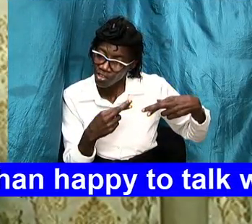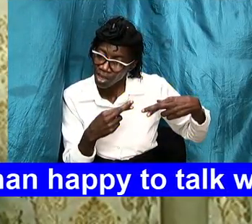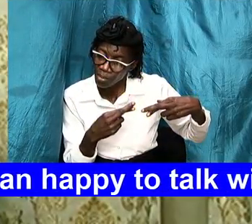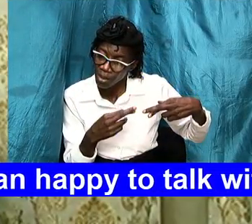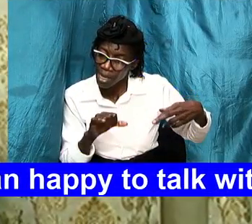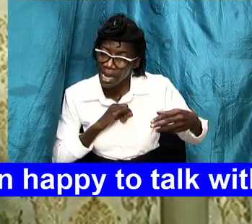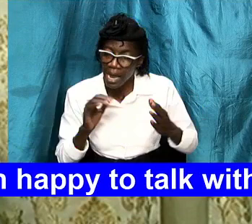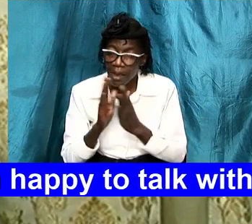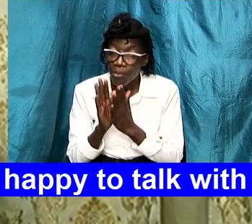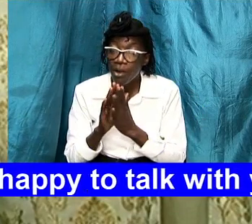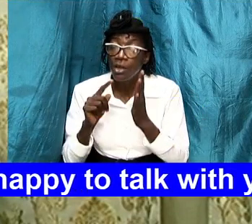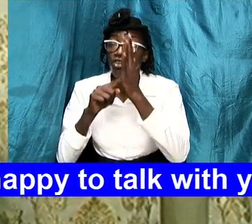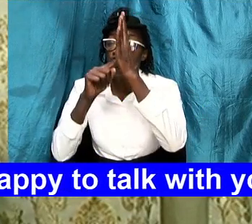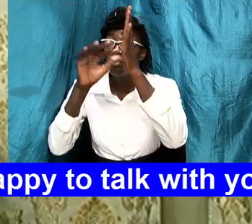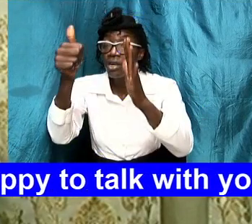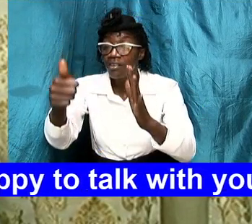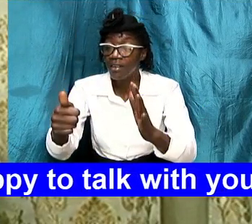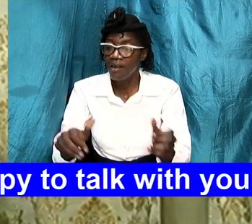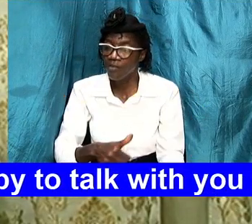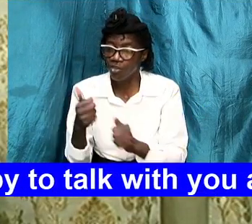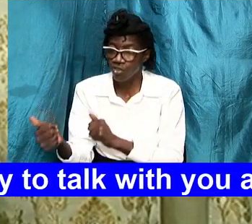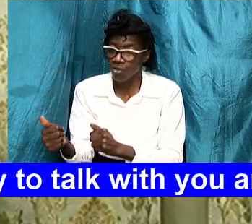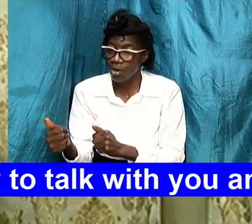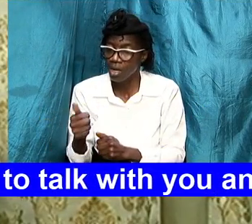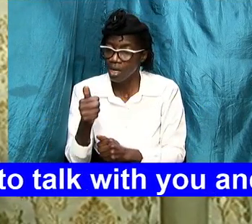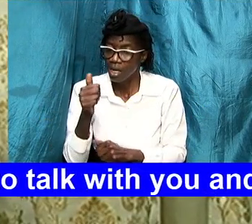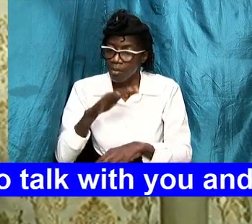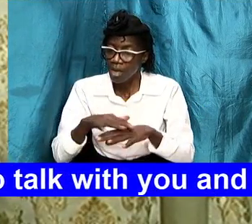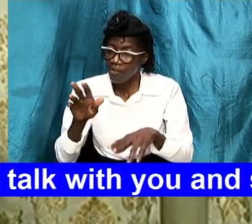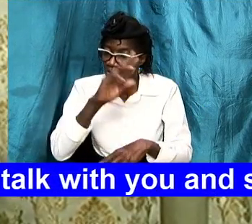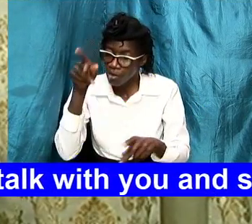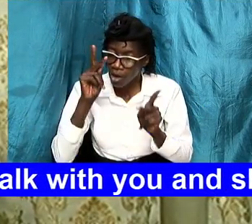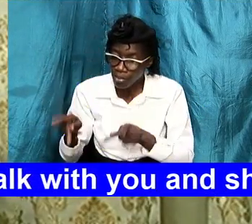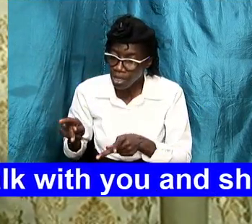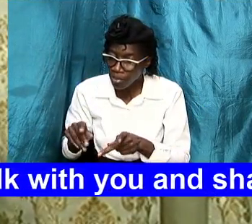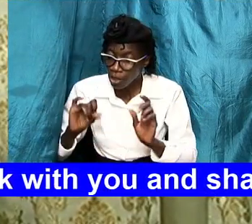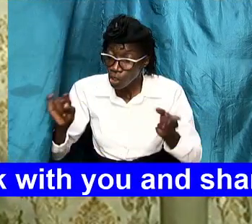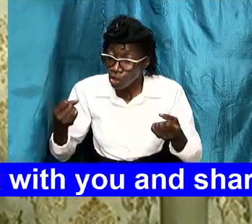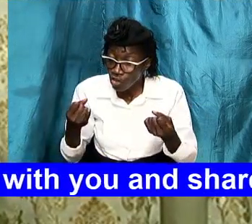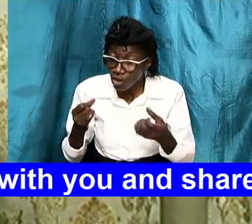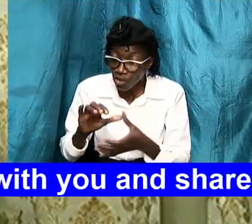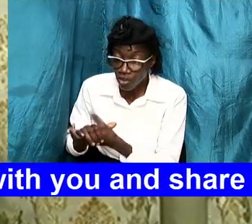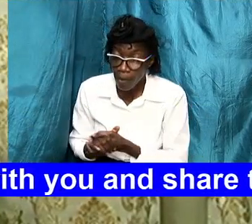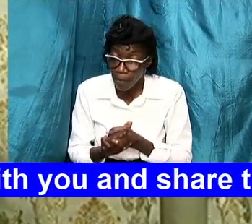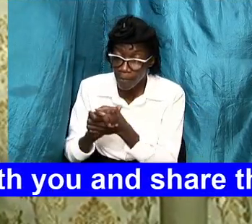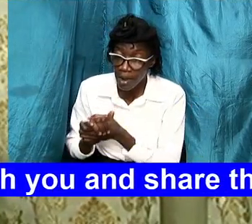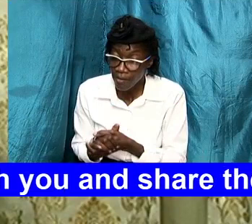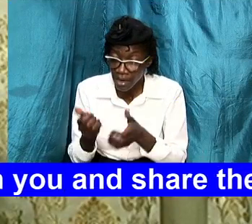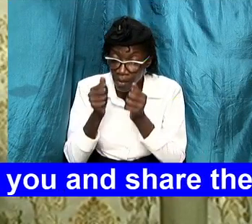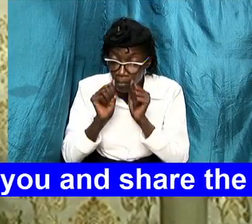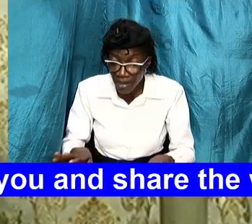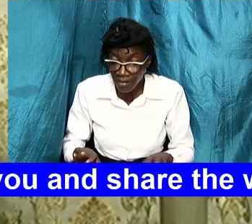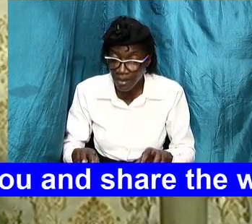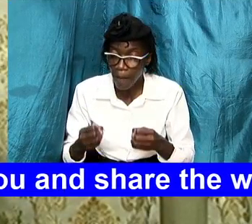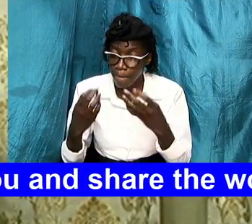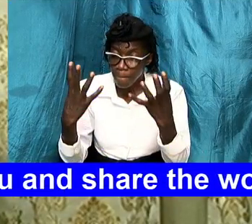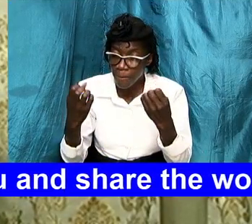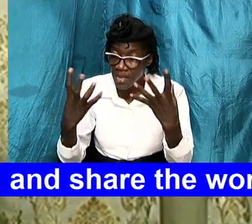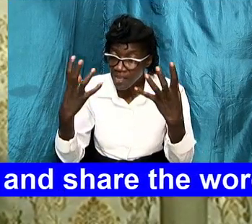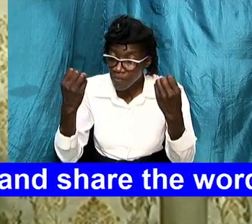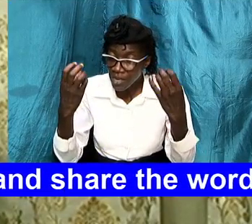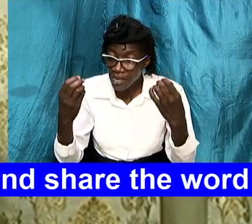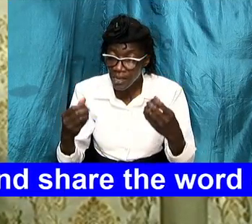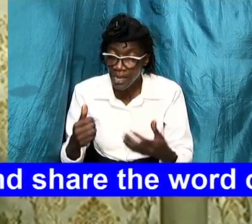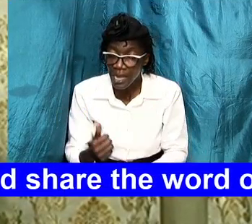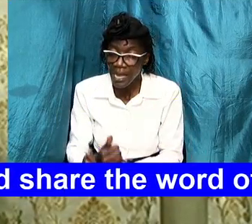pray that you will show yourself strong on behalf of your people those that have just been married i pray that you will bless them tremendously help them to